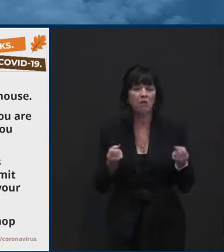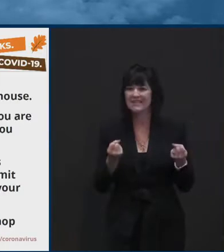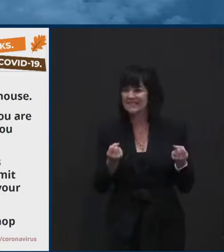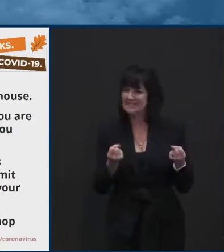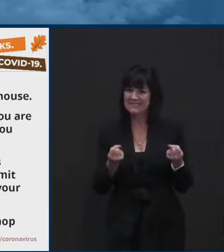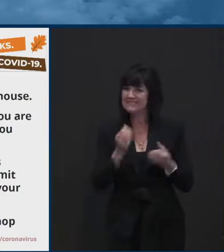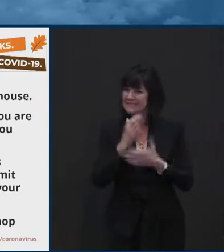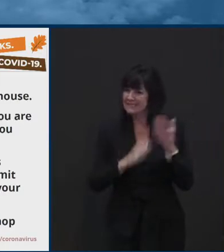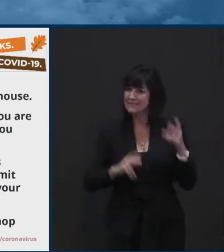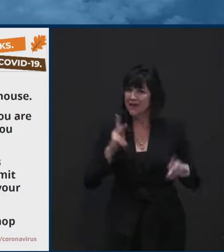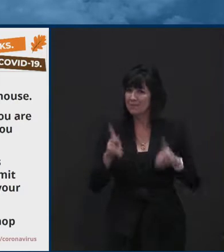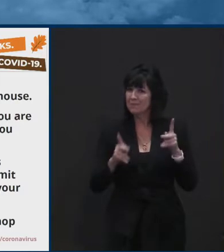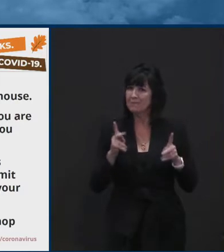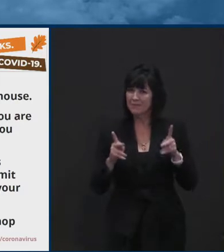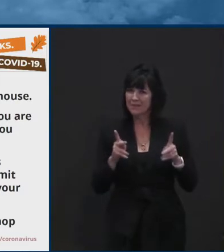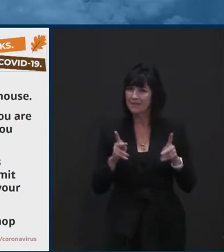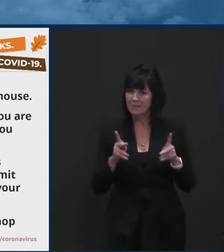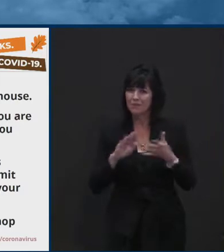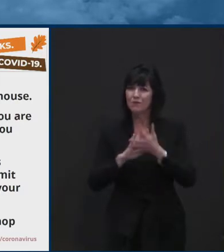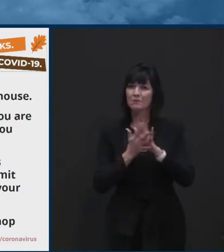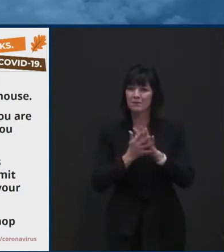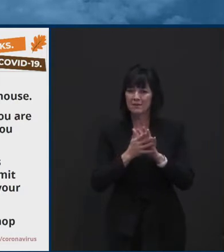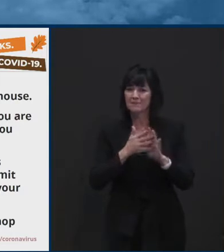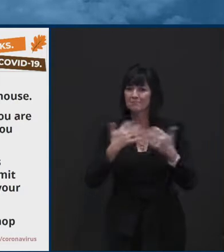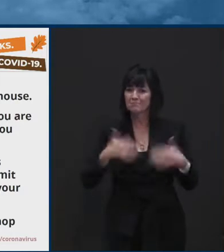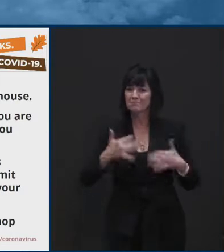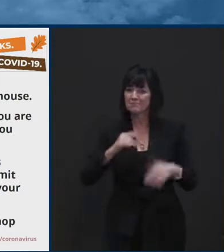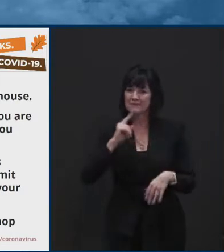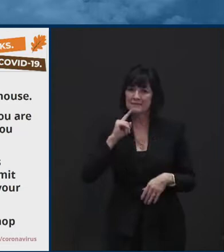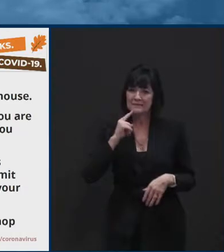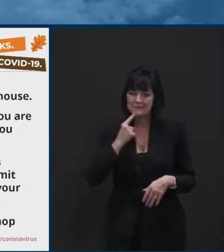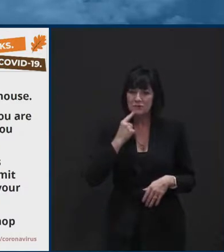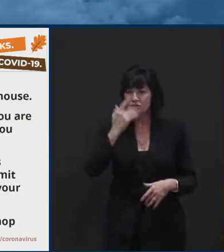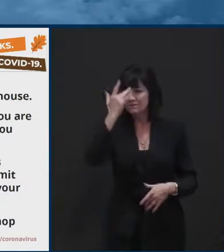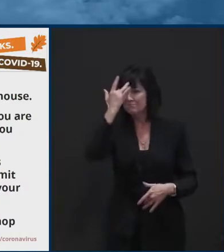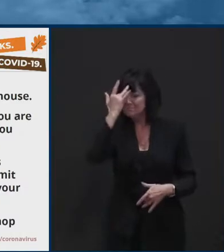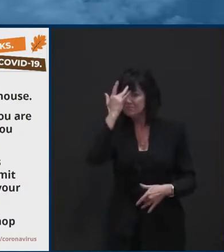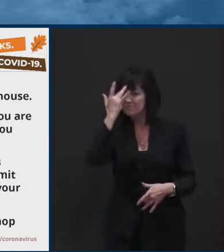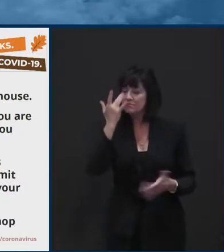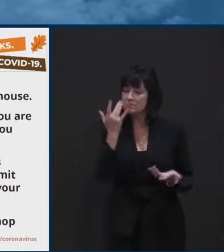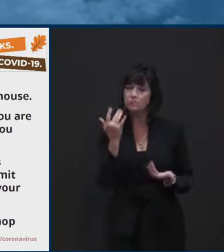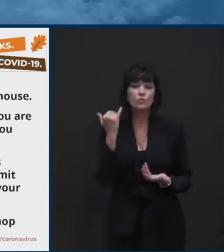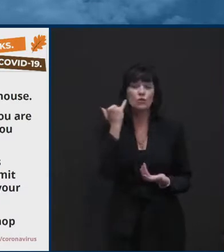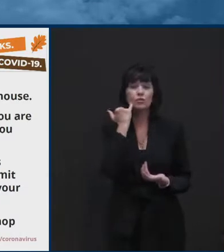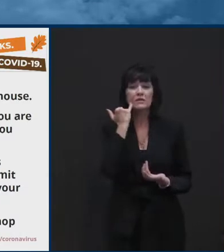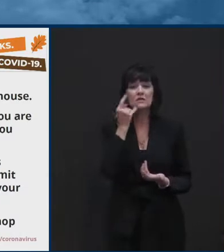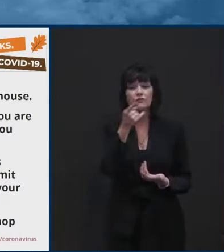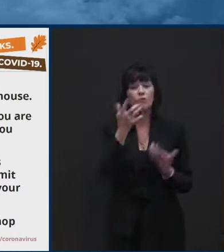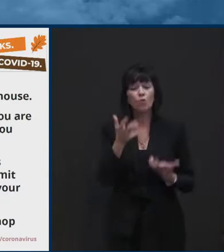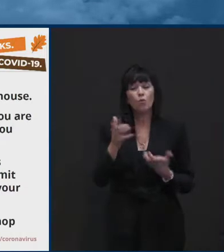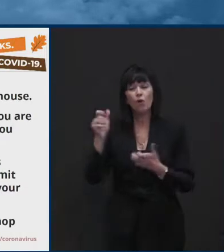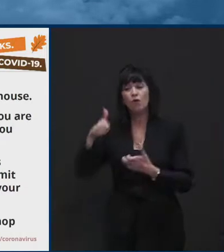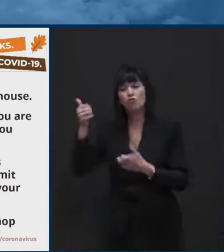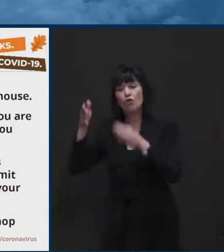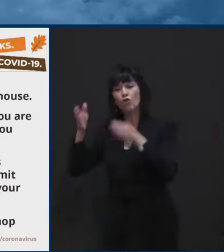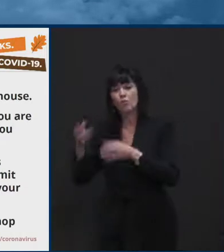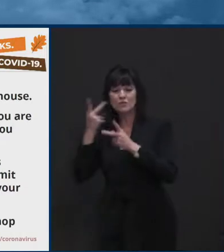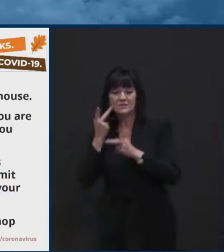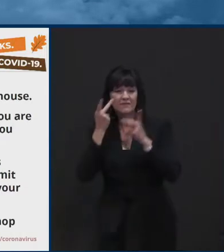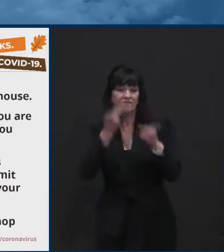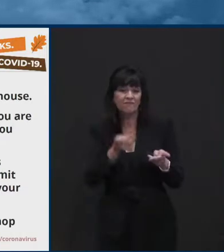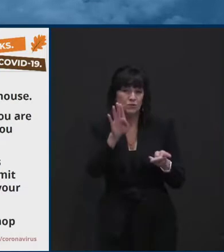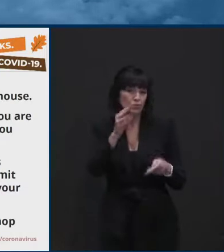covering when you're in public or when you're around people you don't live with. So for example, if you do have somebody visiting your home normally,